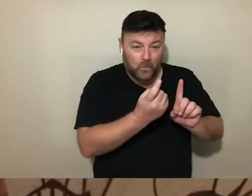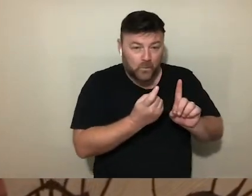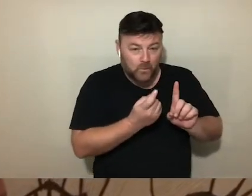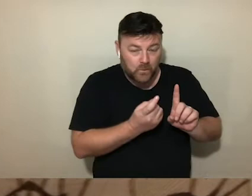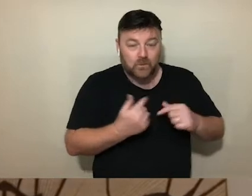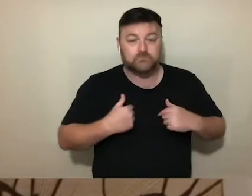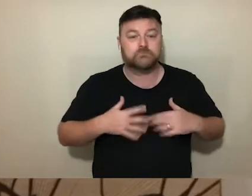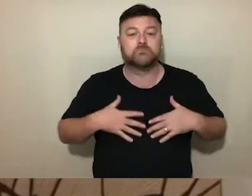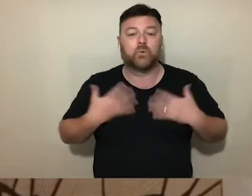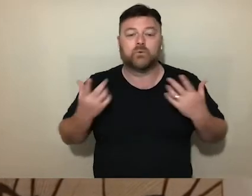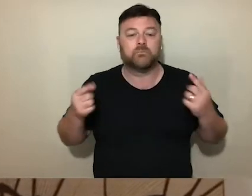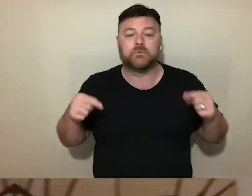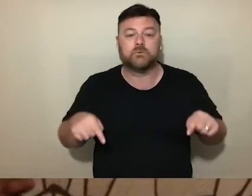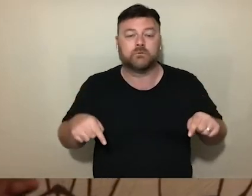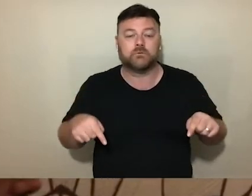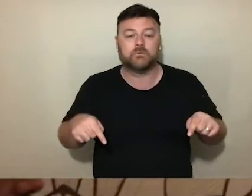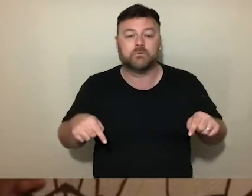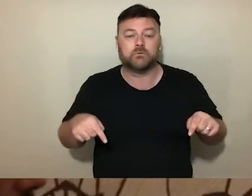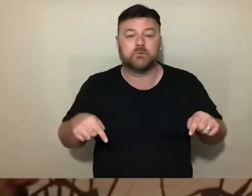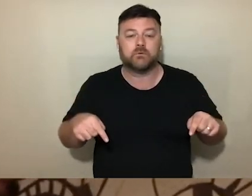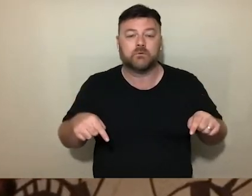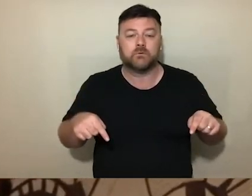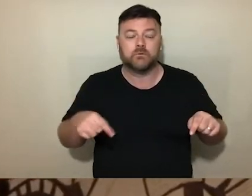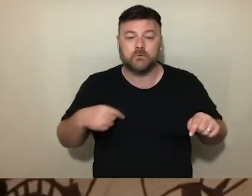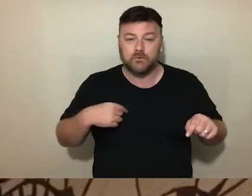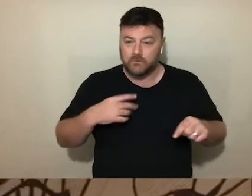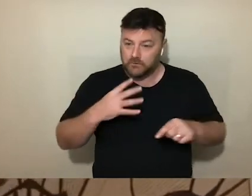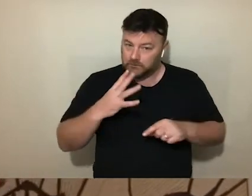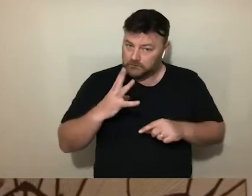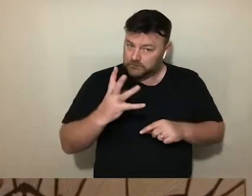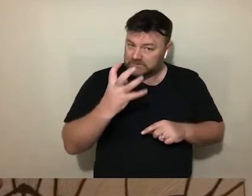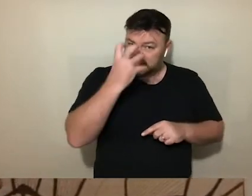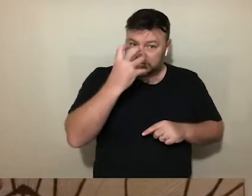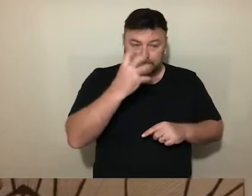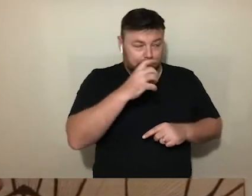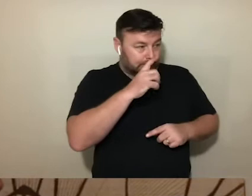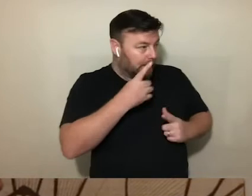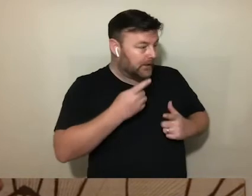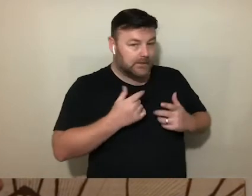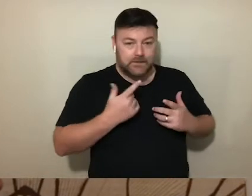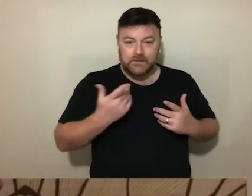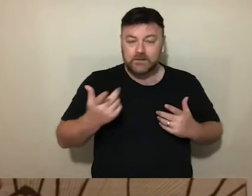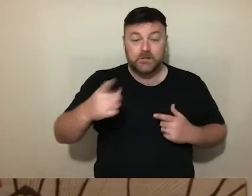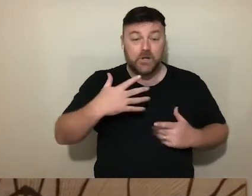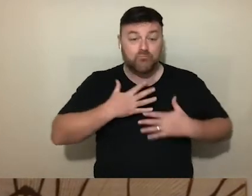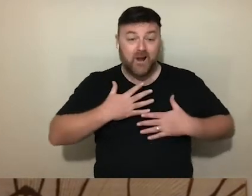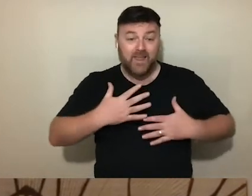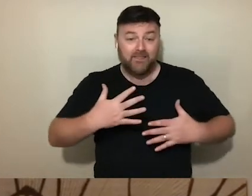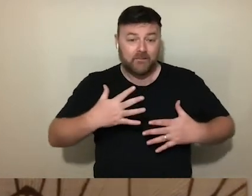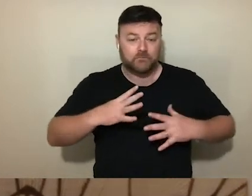here. The kind of anger that has no place to go. When his breath stopped.